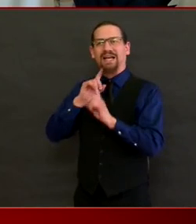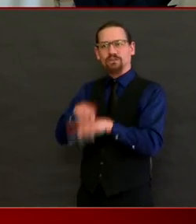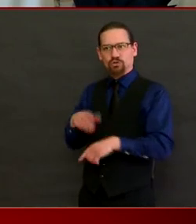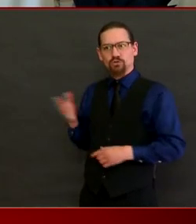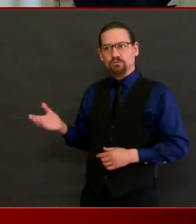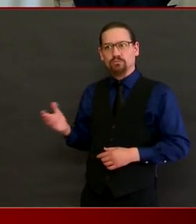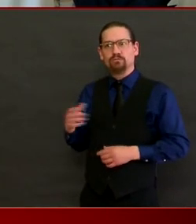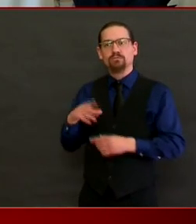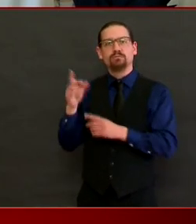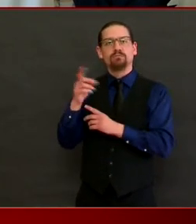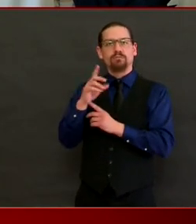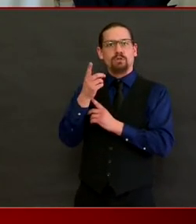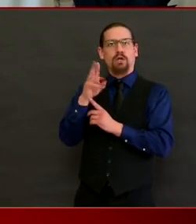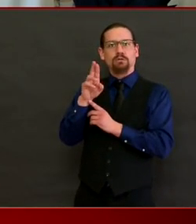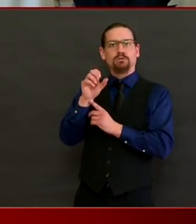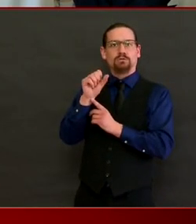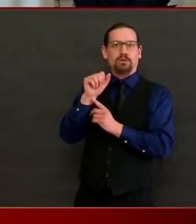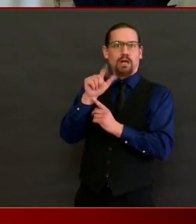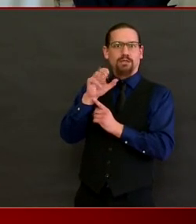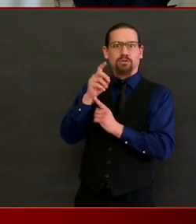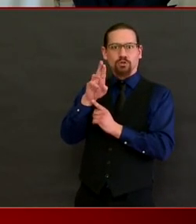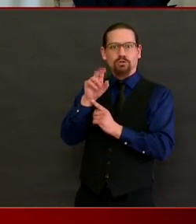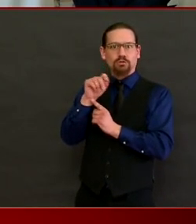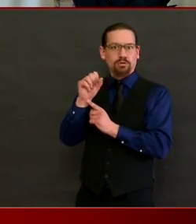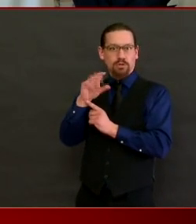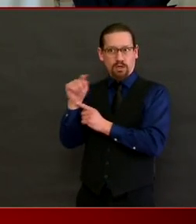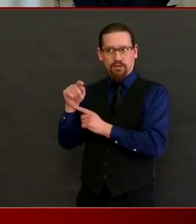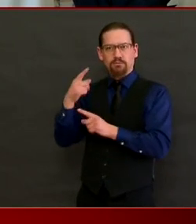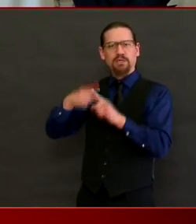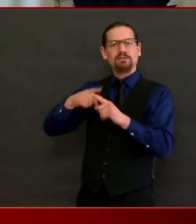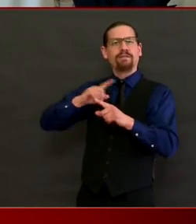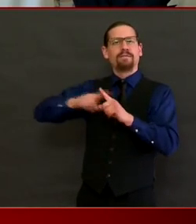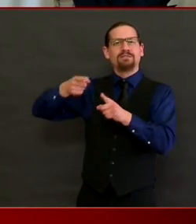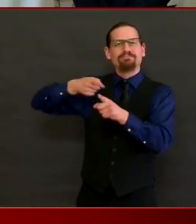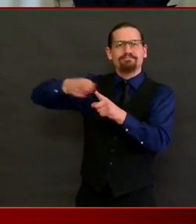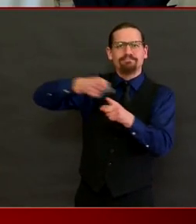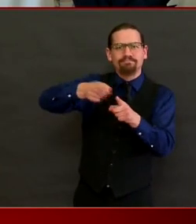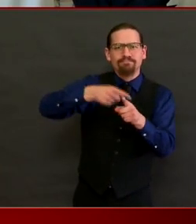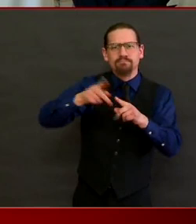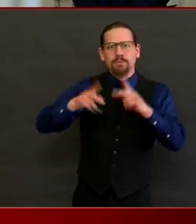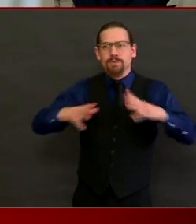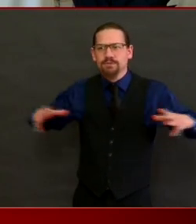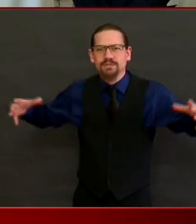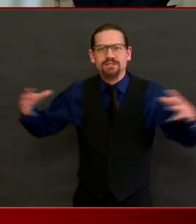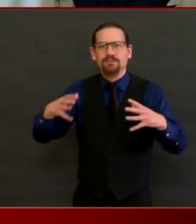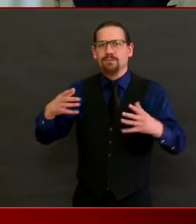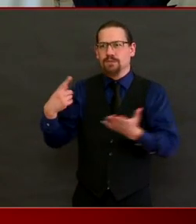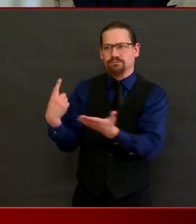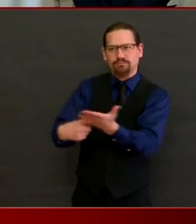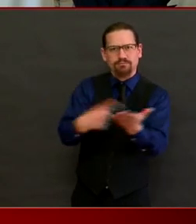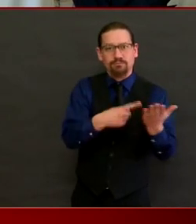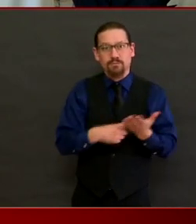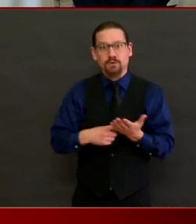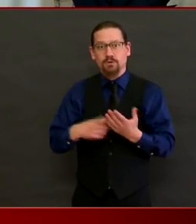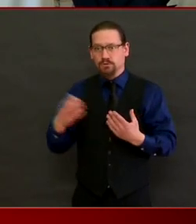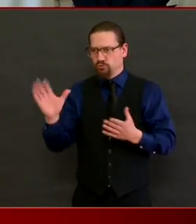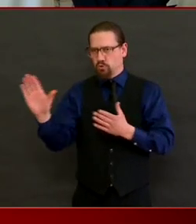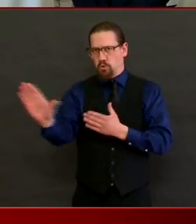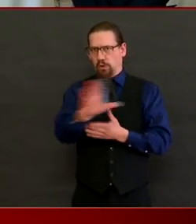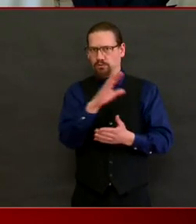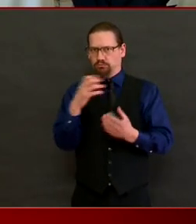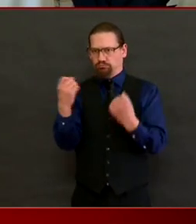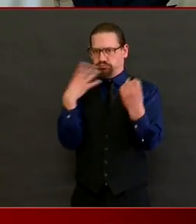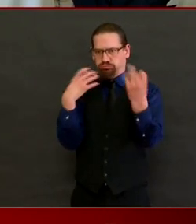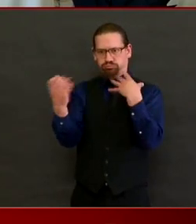experts recommend. I haven't. And I won't. You have to rely, just because the models are imperfect